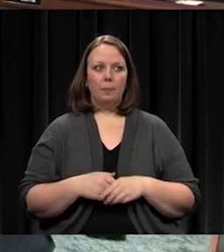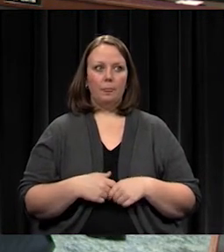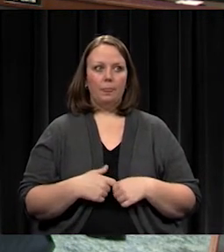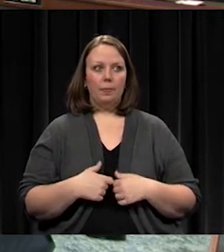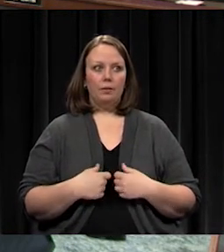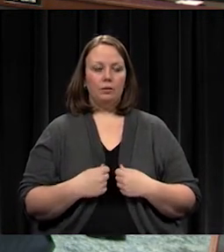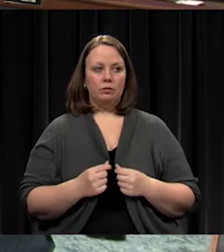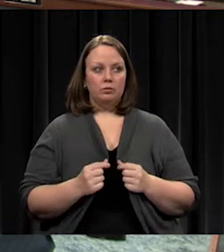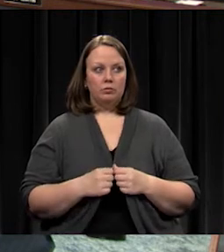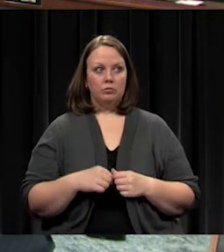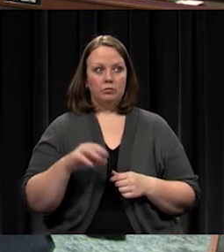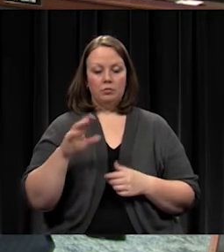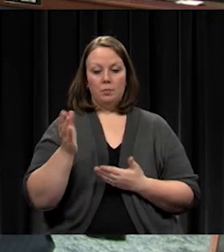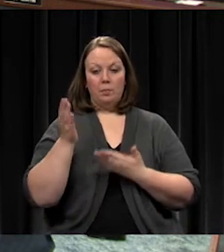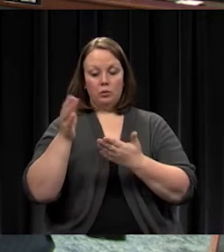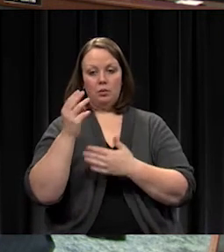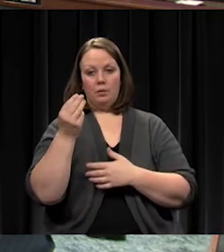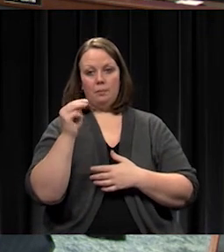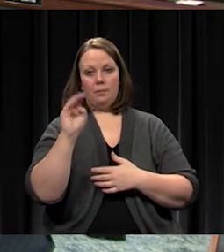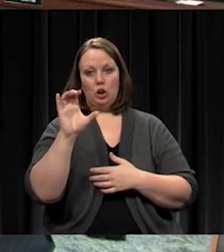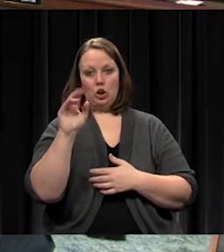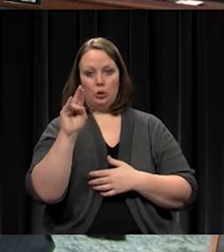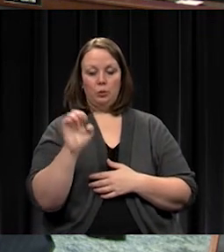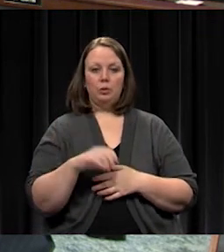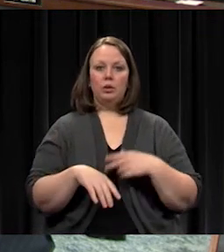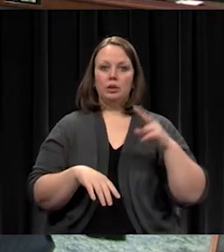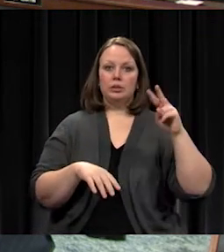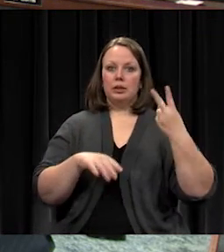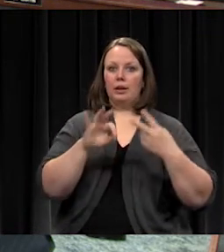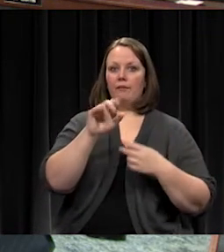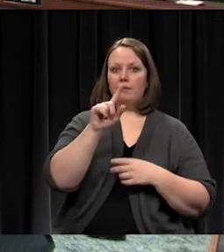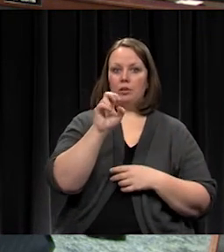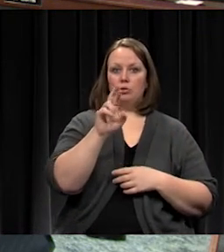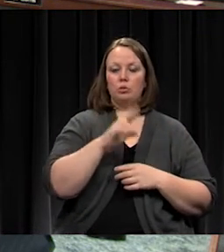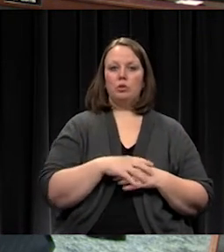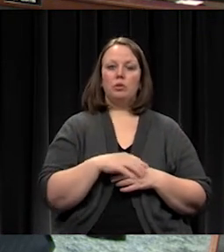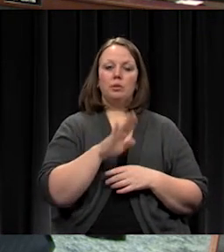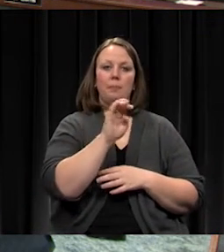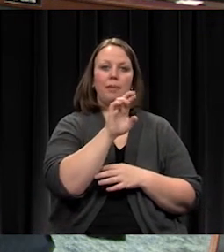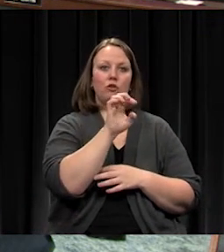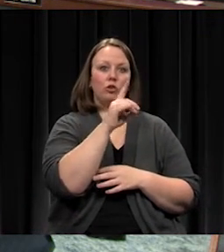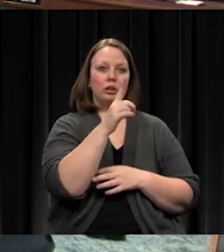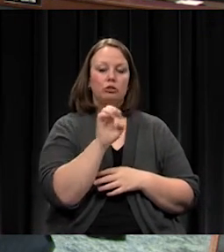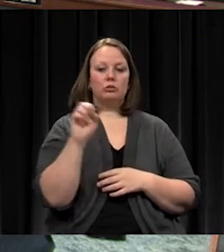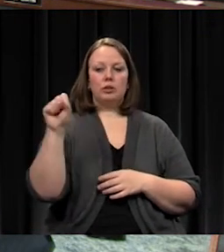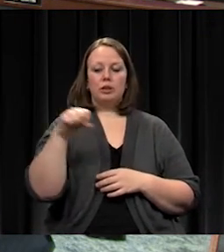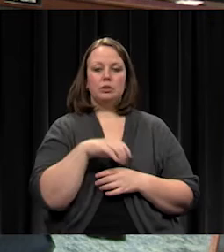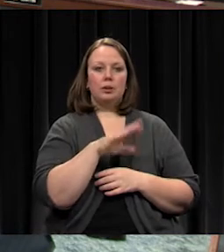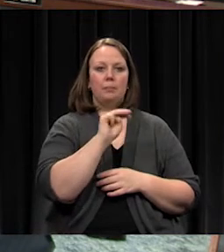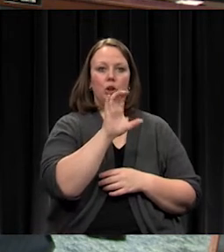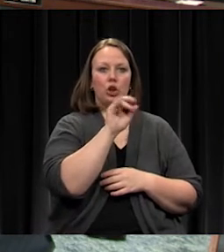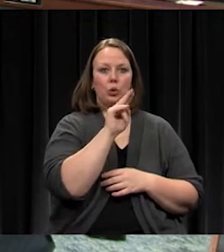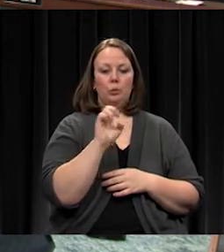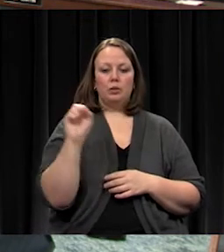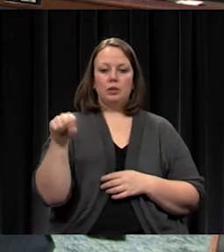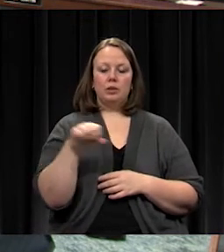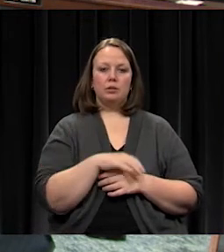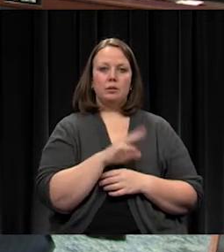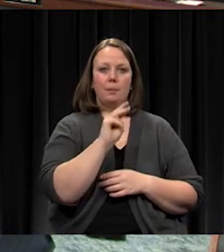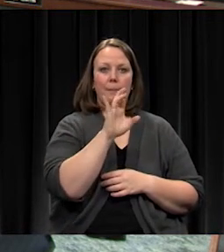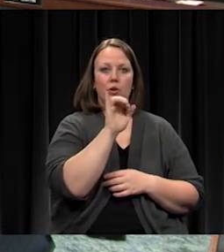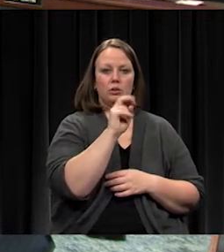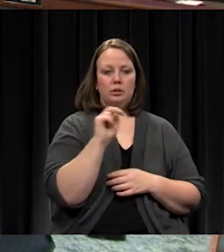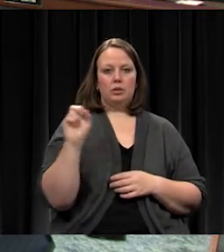I have a motion by Mr. McCune and a second by Ms. Felter. Mr. Beveridge? Yes. Mr. McCune? Yes. Mrs. Martin?